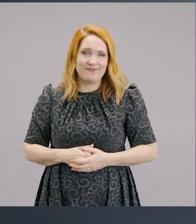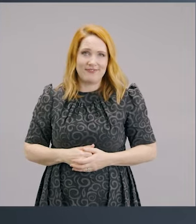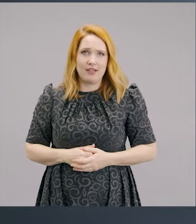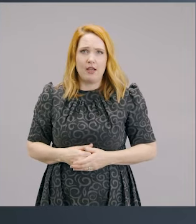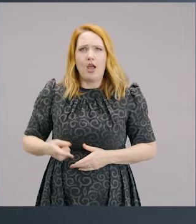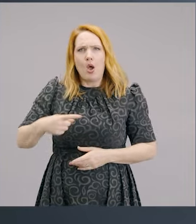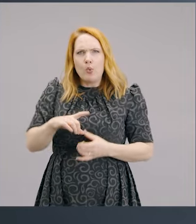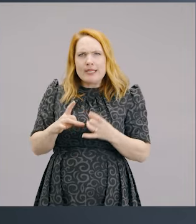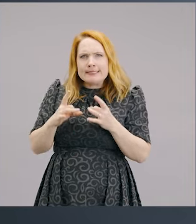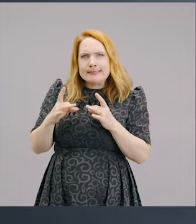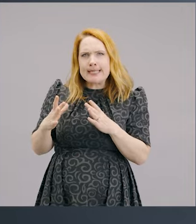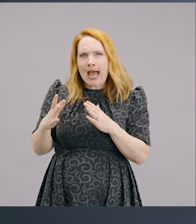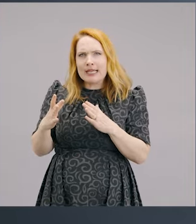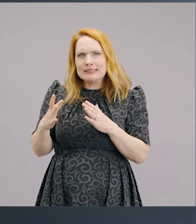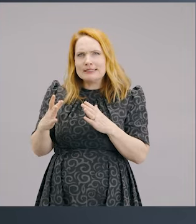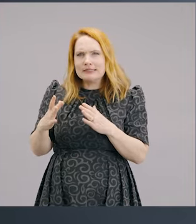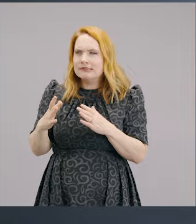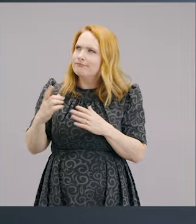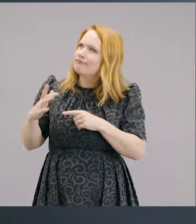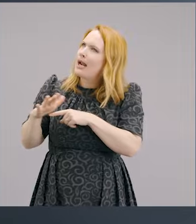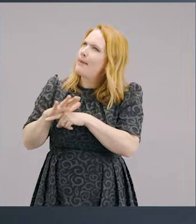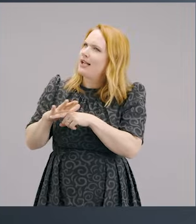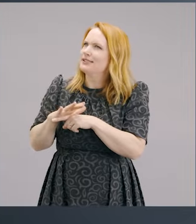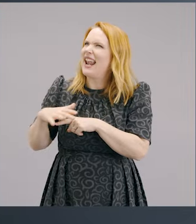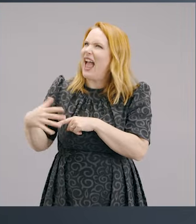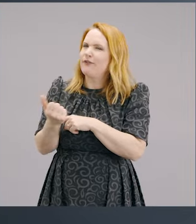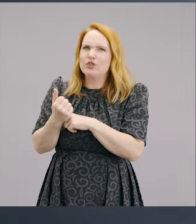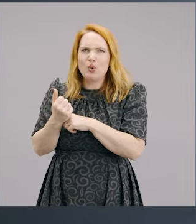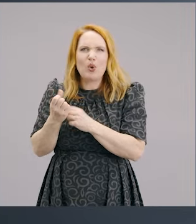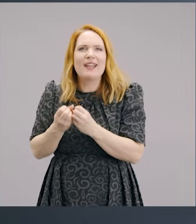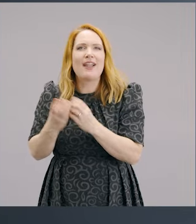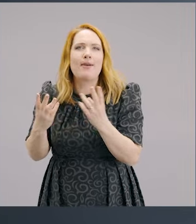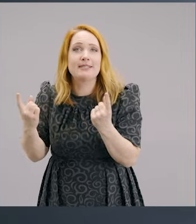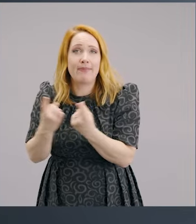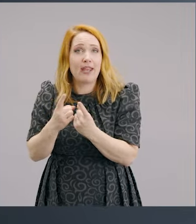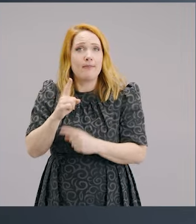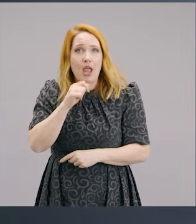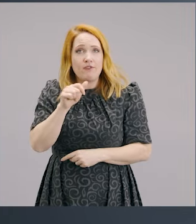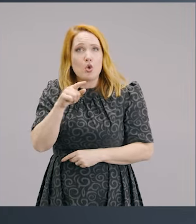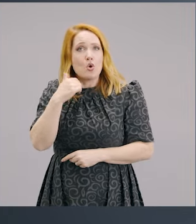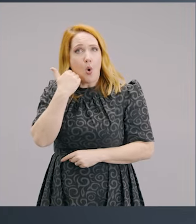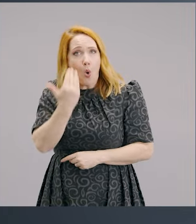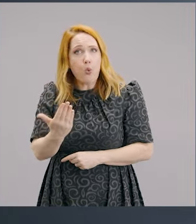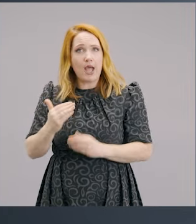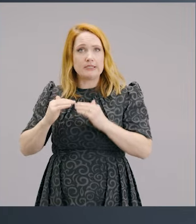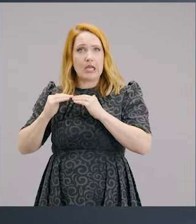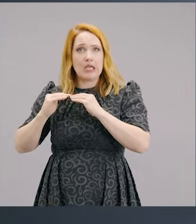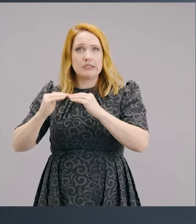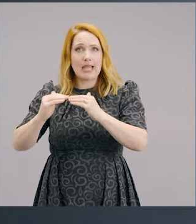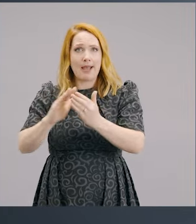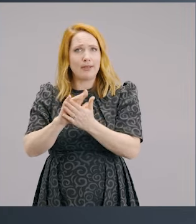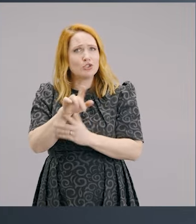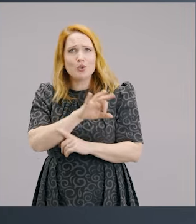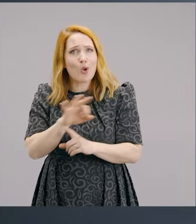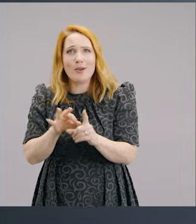know, we start off in a certain place and it does take sacrifice, but if we don't go up a click each time, it actually, we never